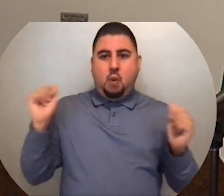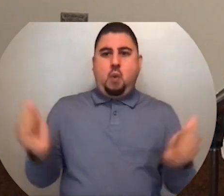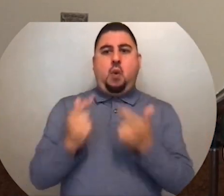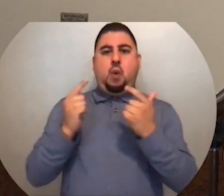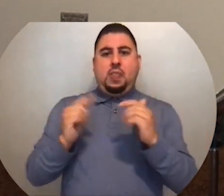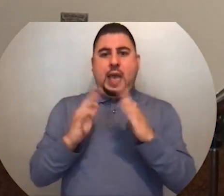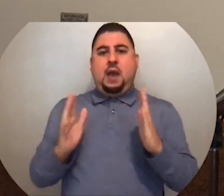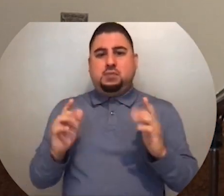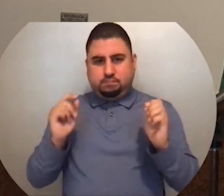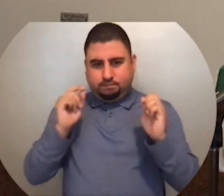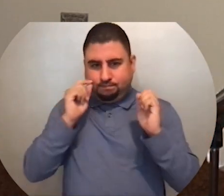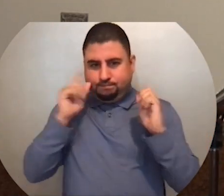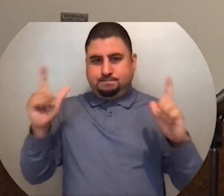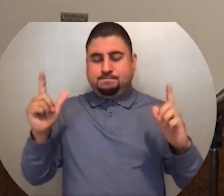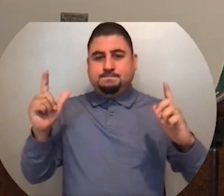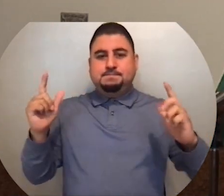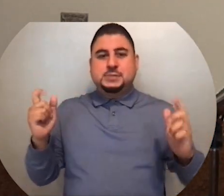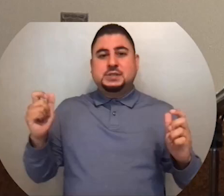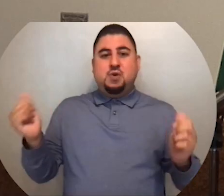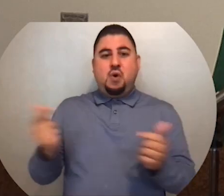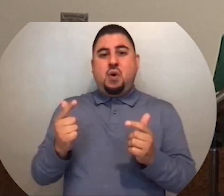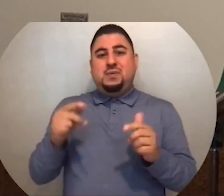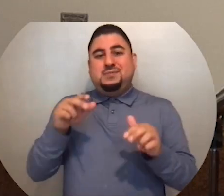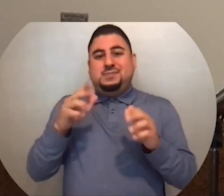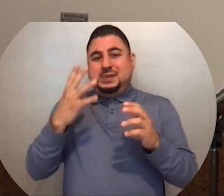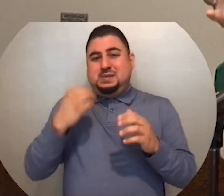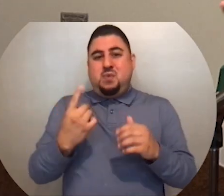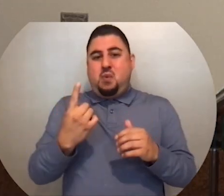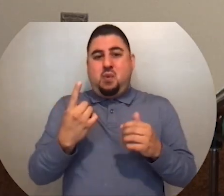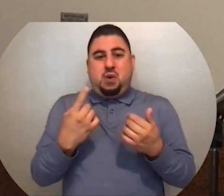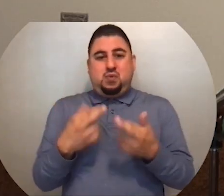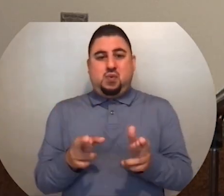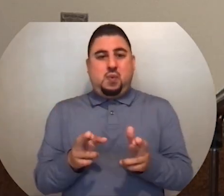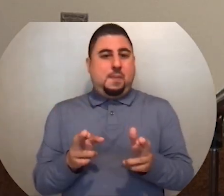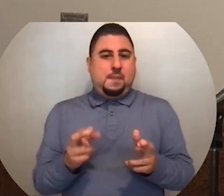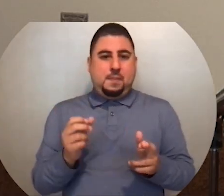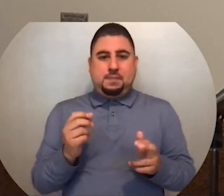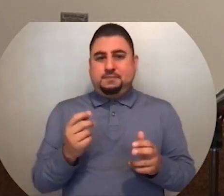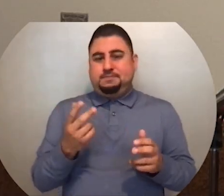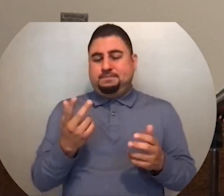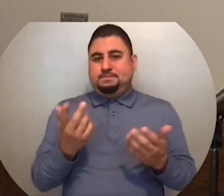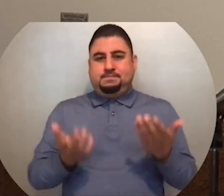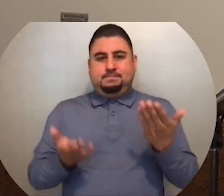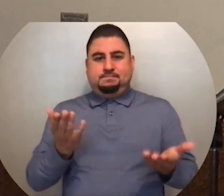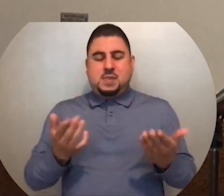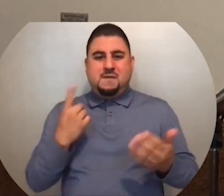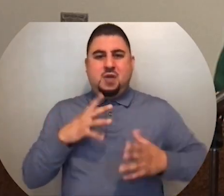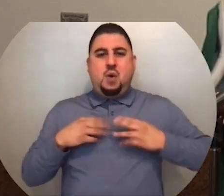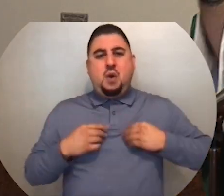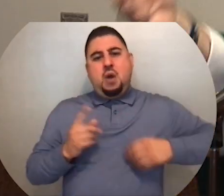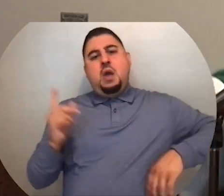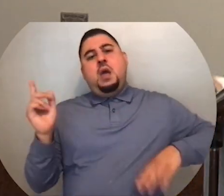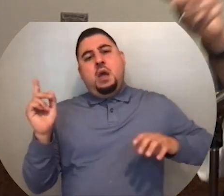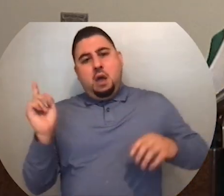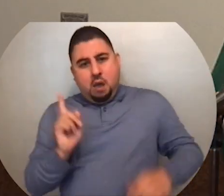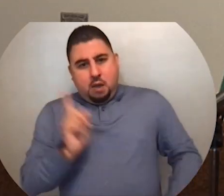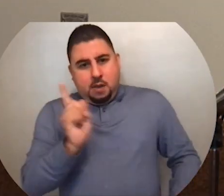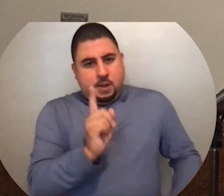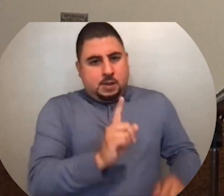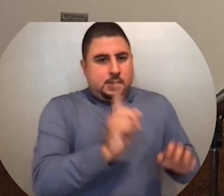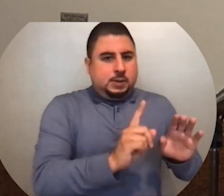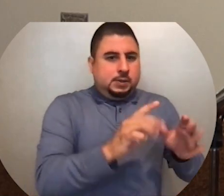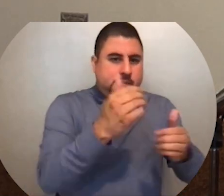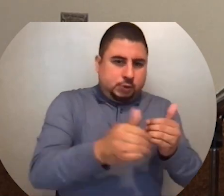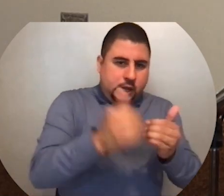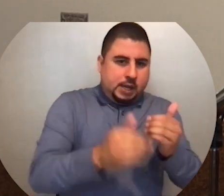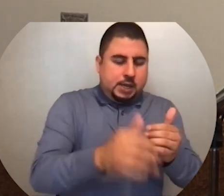wake up the whole family, he did have to get everybody, because they were all probably in one small space, and for the owner to go to the bread, to get